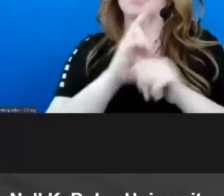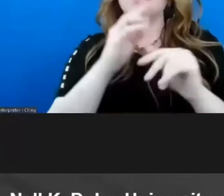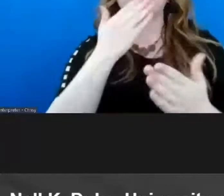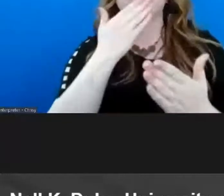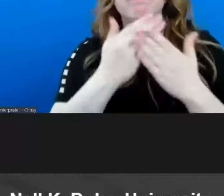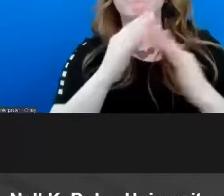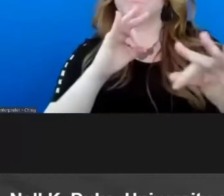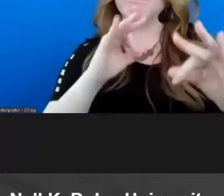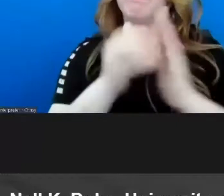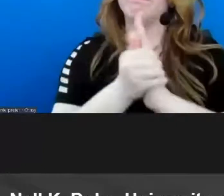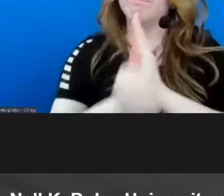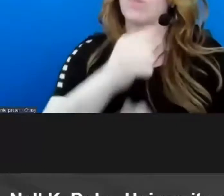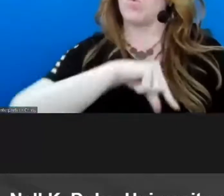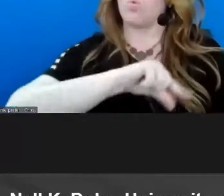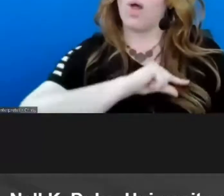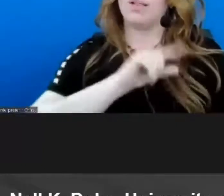decodable texts